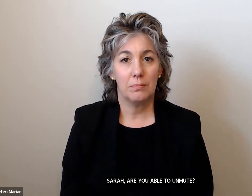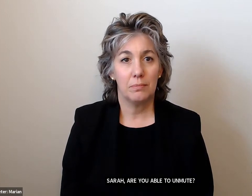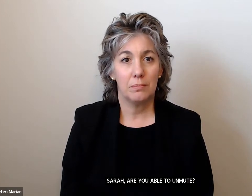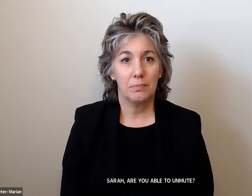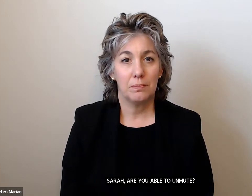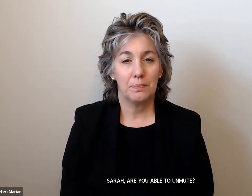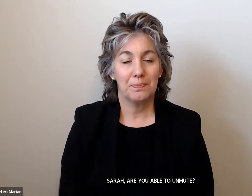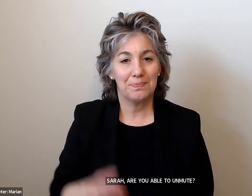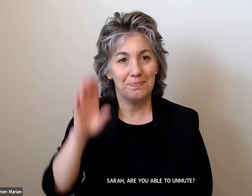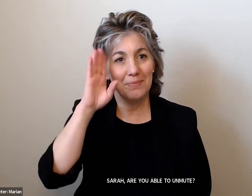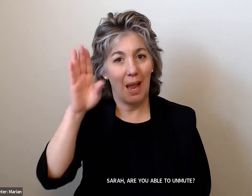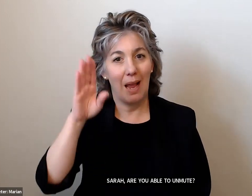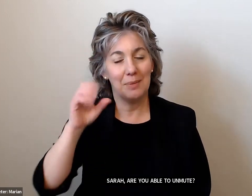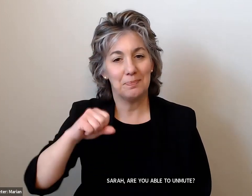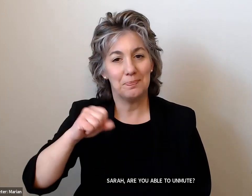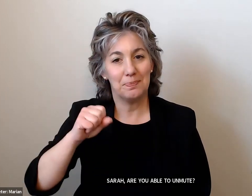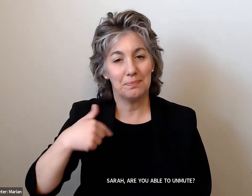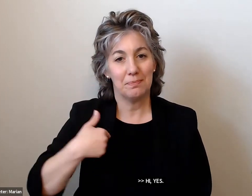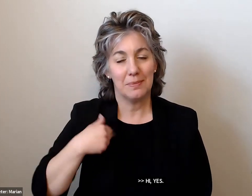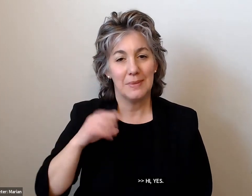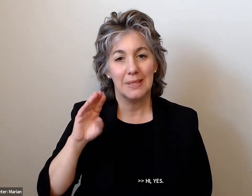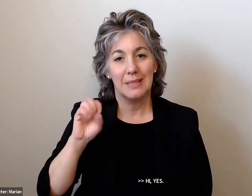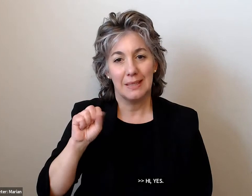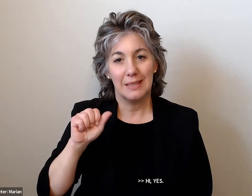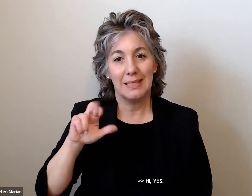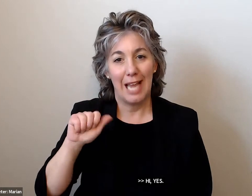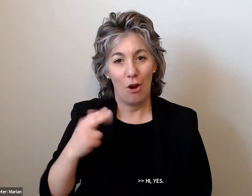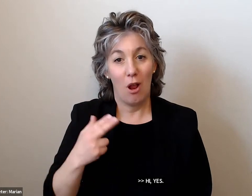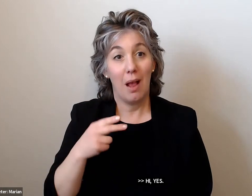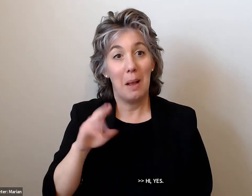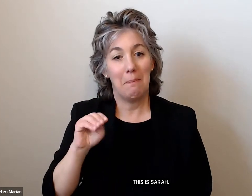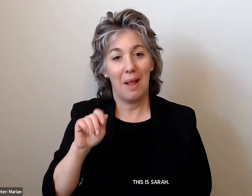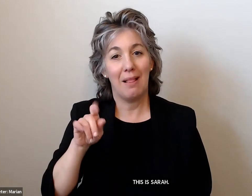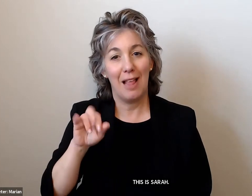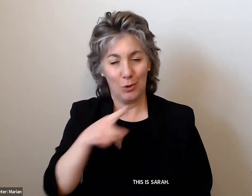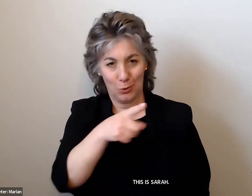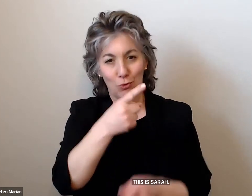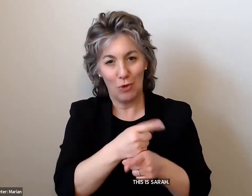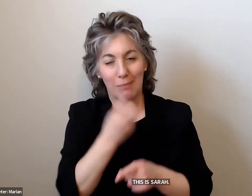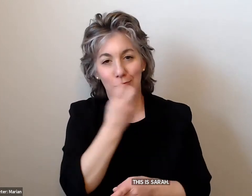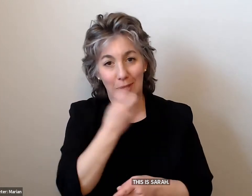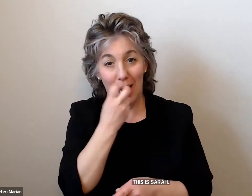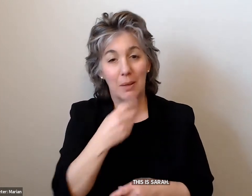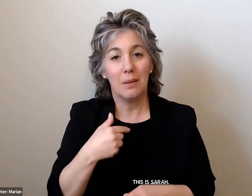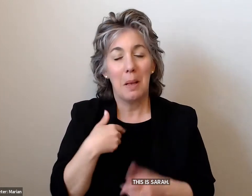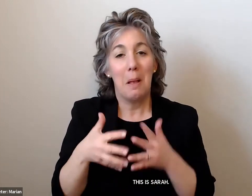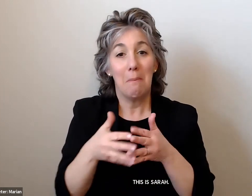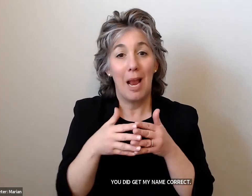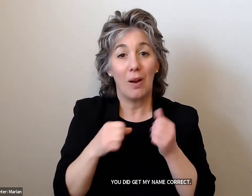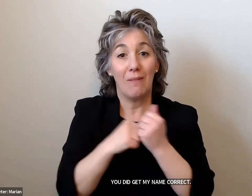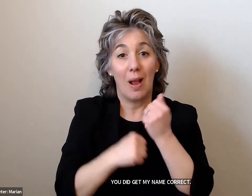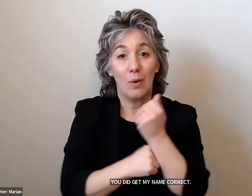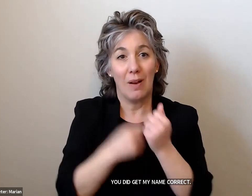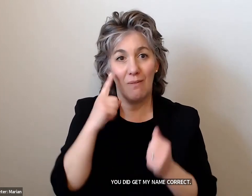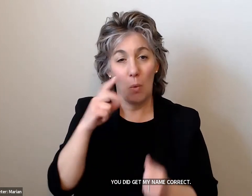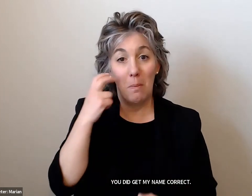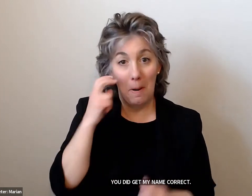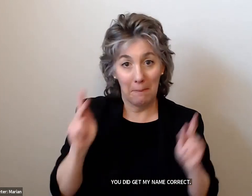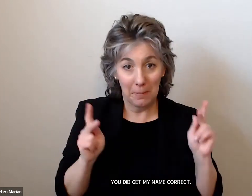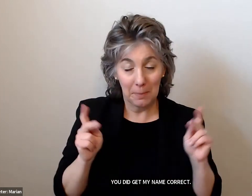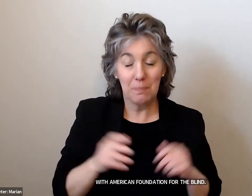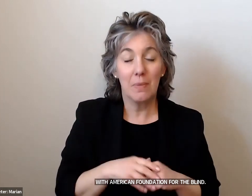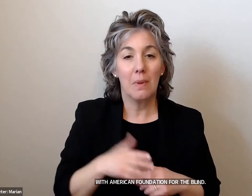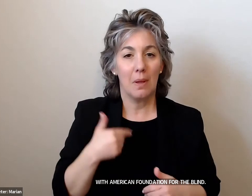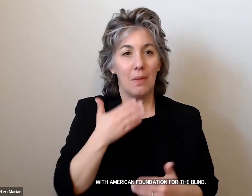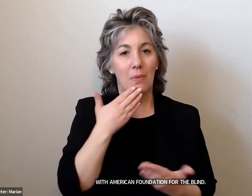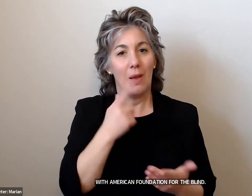Hi, yes, this is Sarah Malayer, and you did get my name correct. I'm with the American Foundation for the Blind, and I appreciate